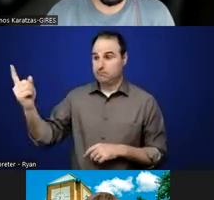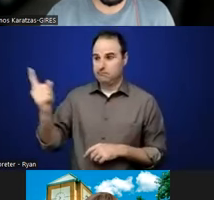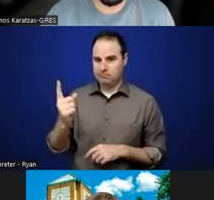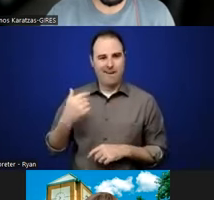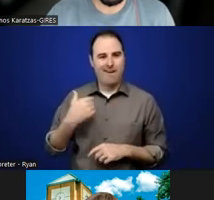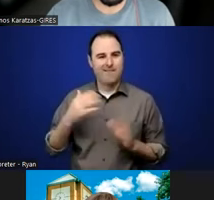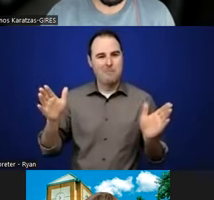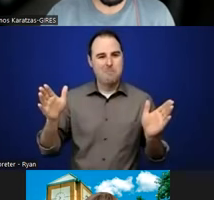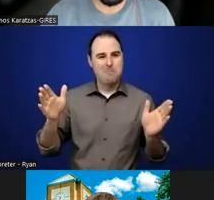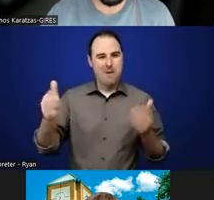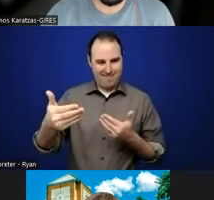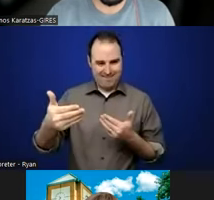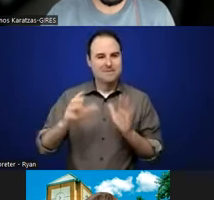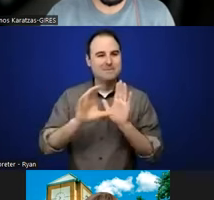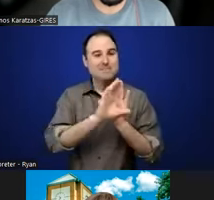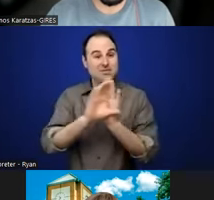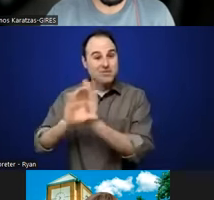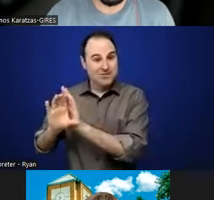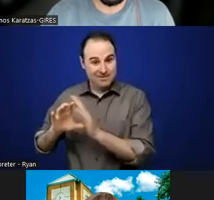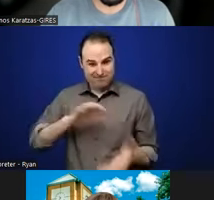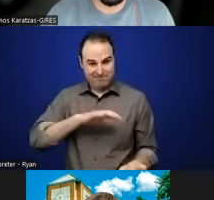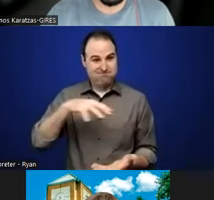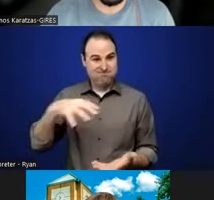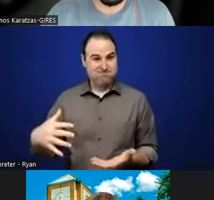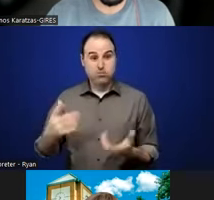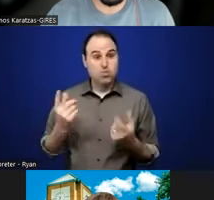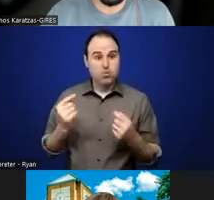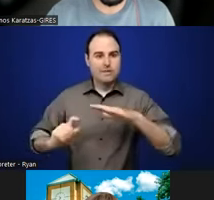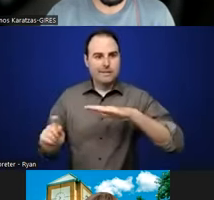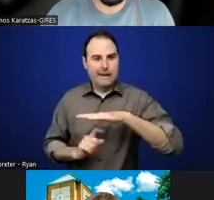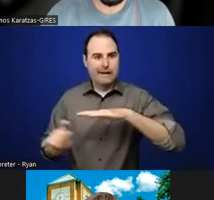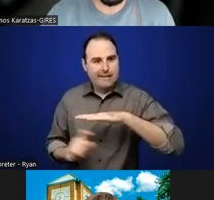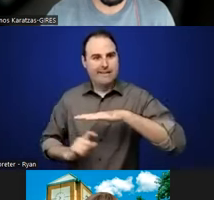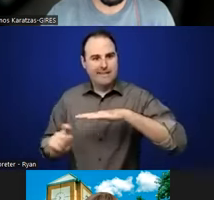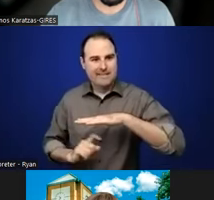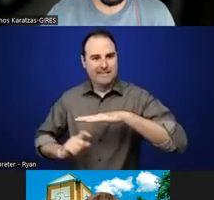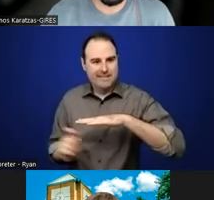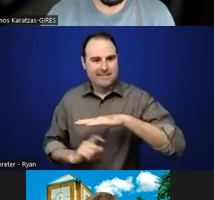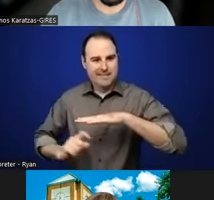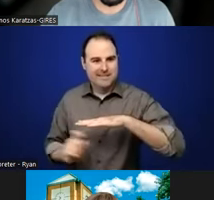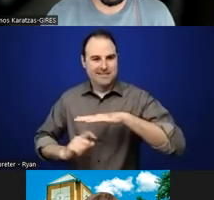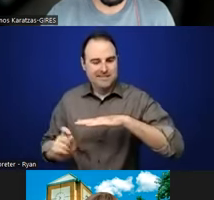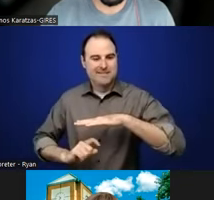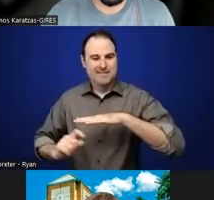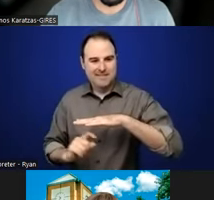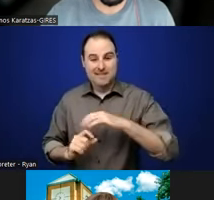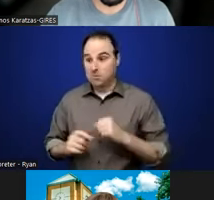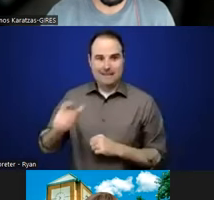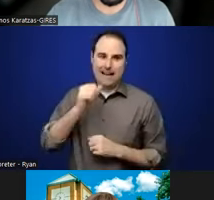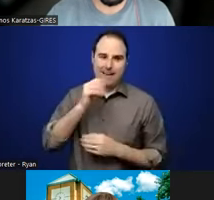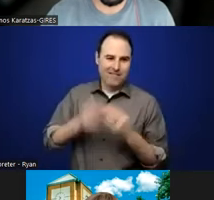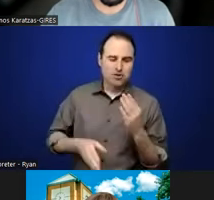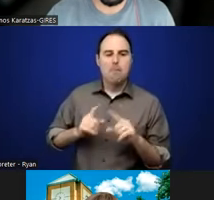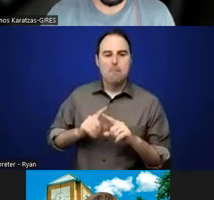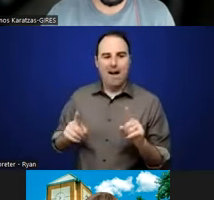sitting down at the scanner and scanning those and they didn't even end up finishing it, but it was, it was enough of a, of like a push,